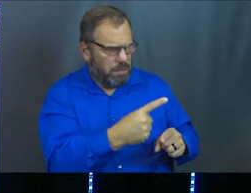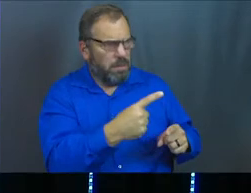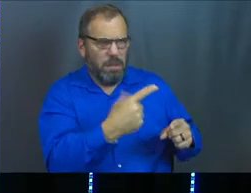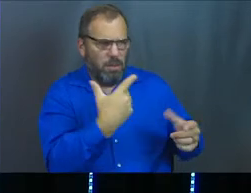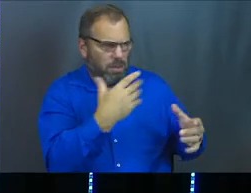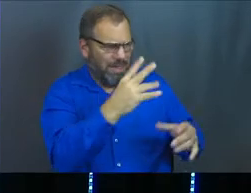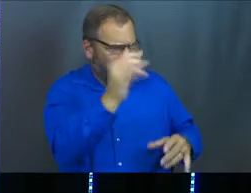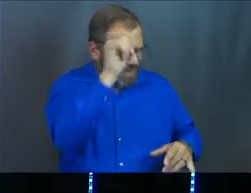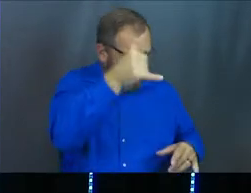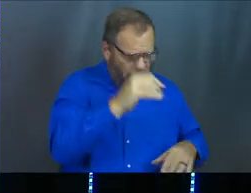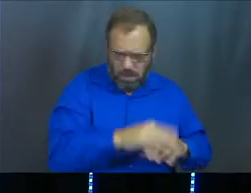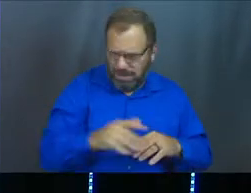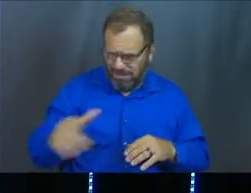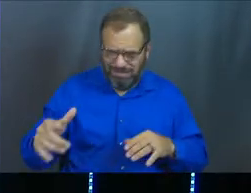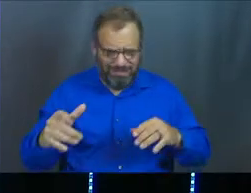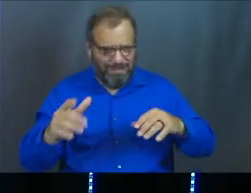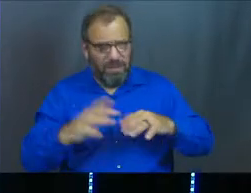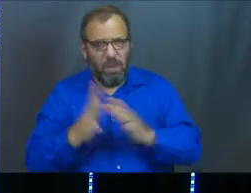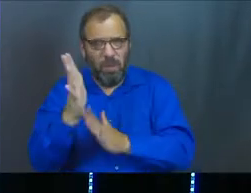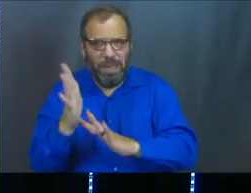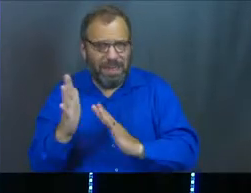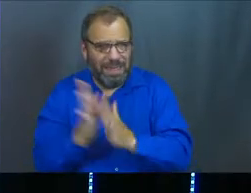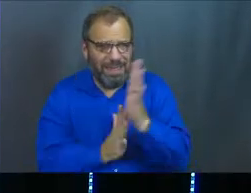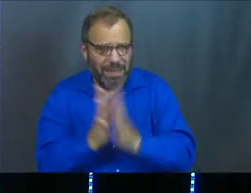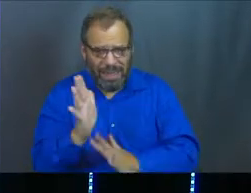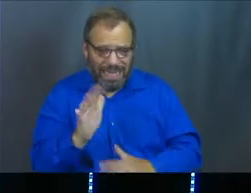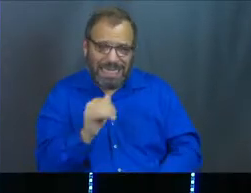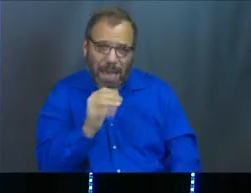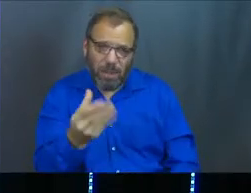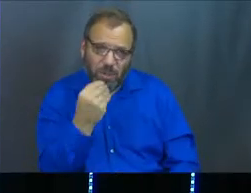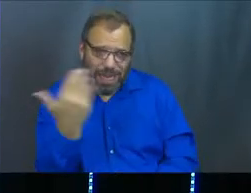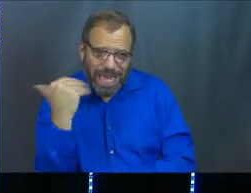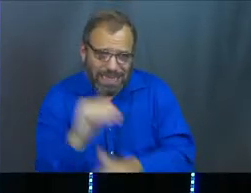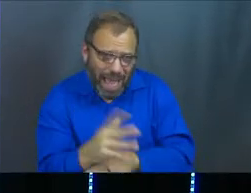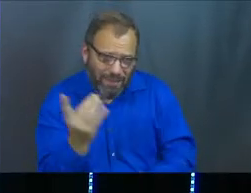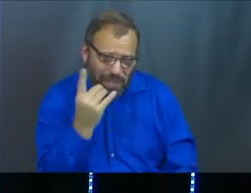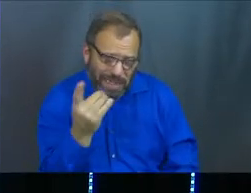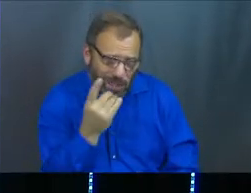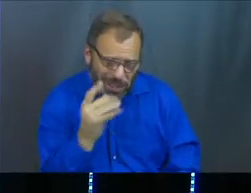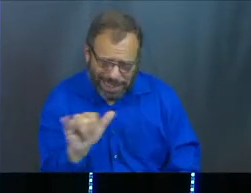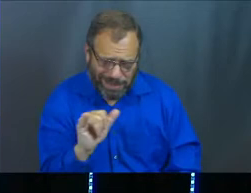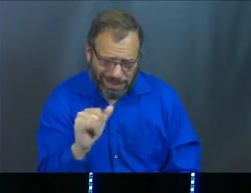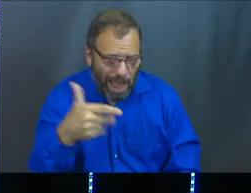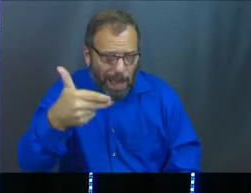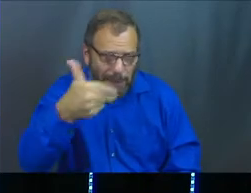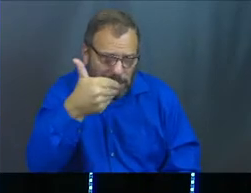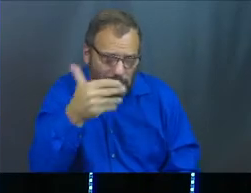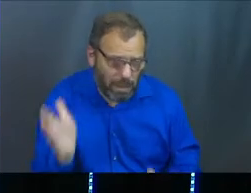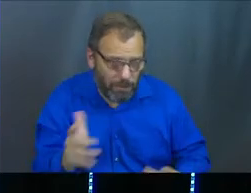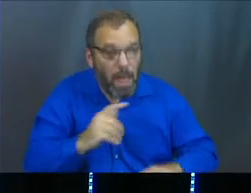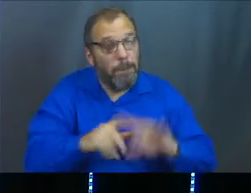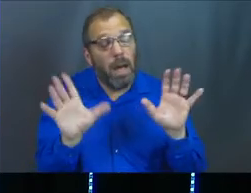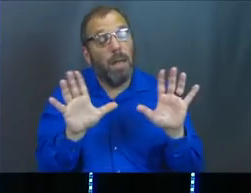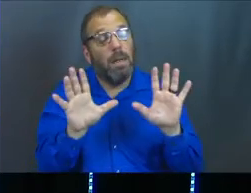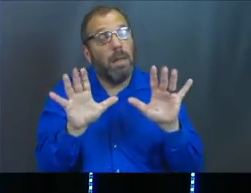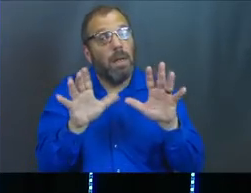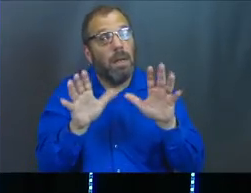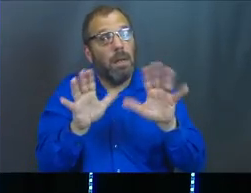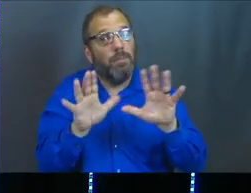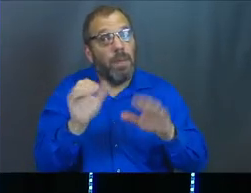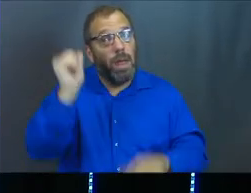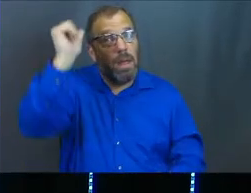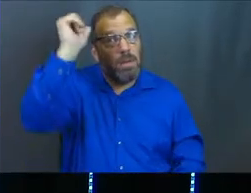it wasn't the pizza from the night before. It was divine. The divine spark is in this, but also